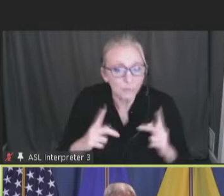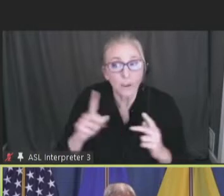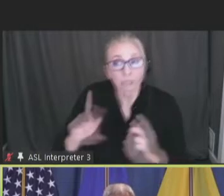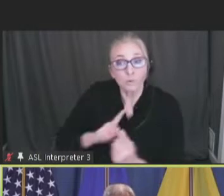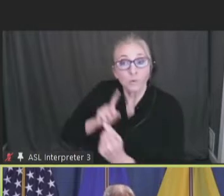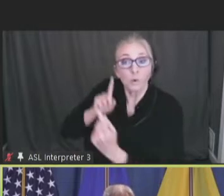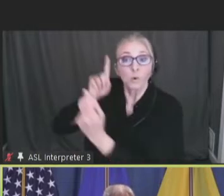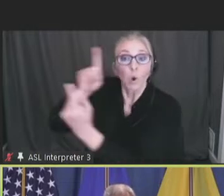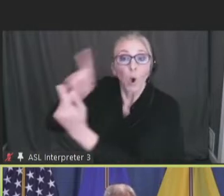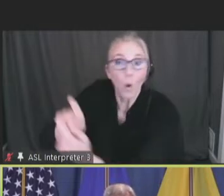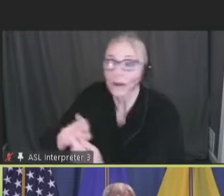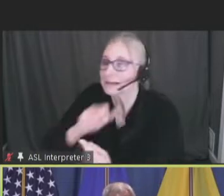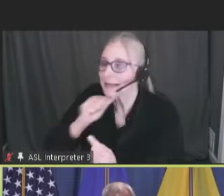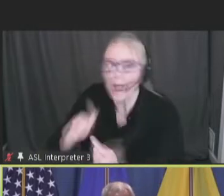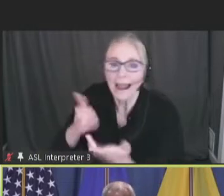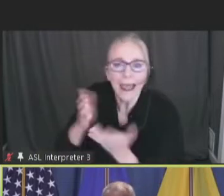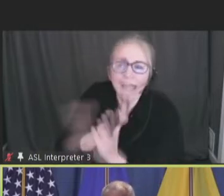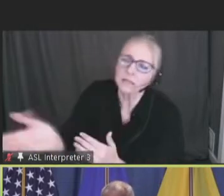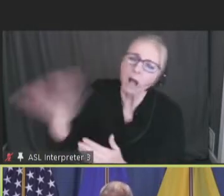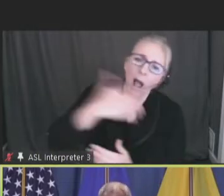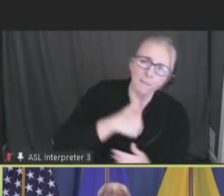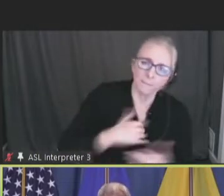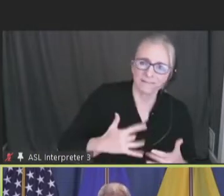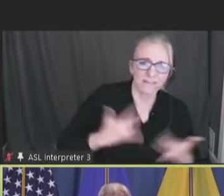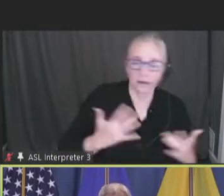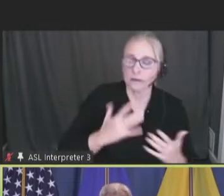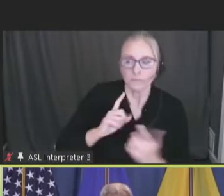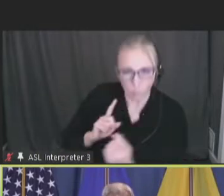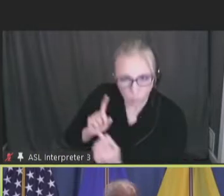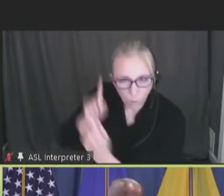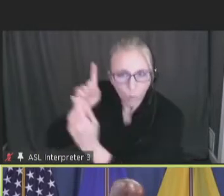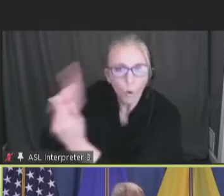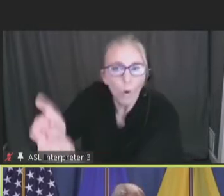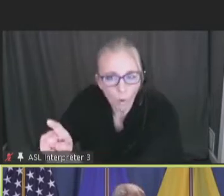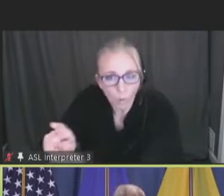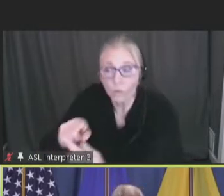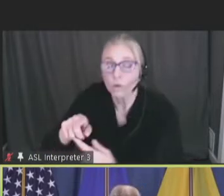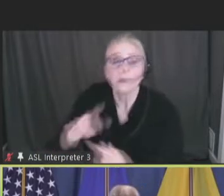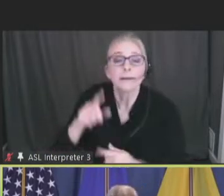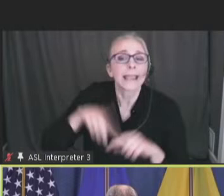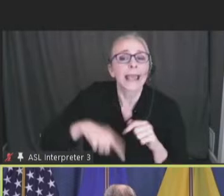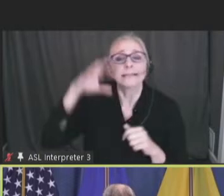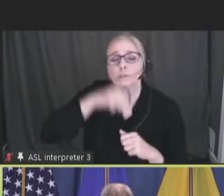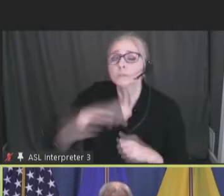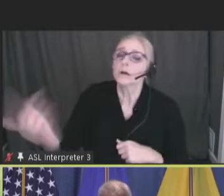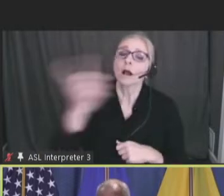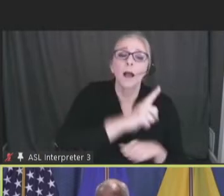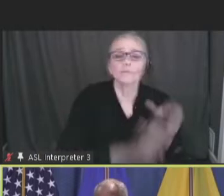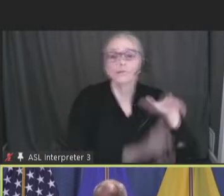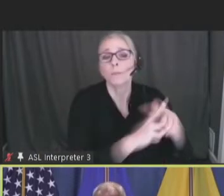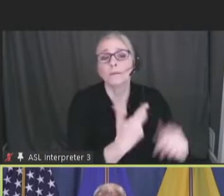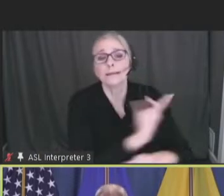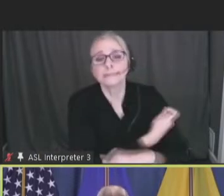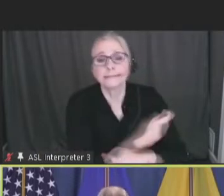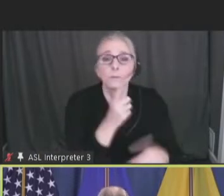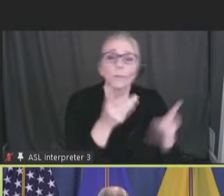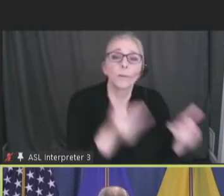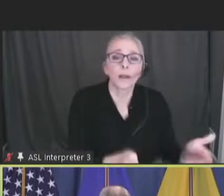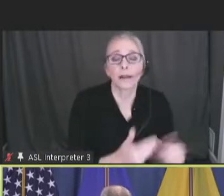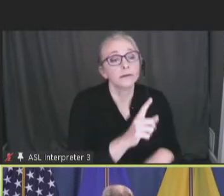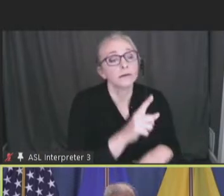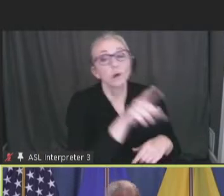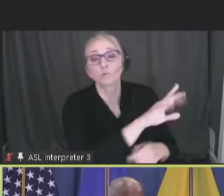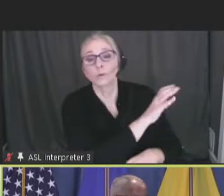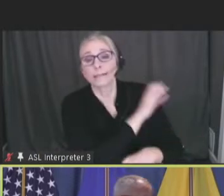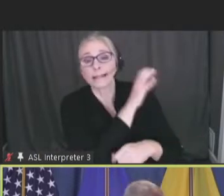them wherever they are. We can't assume that folks are just going to come and get a vaccination. They're going to go to a vaccination